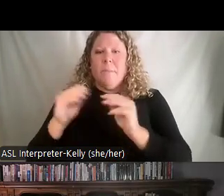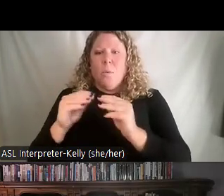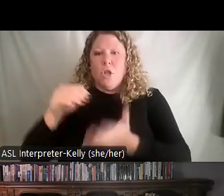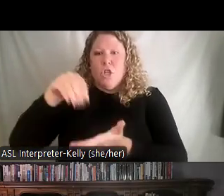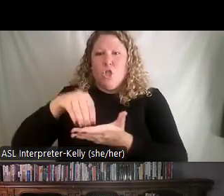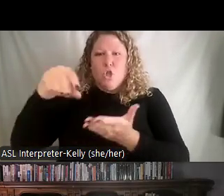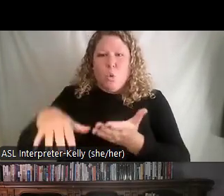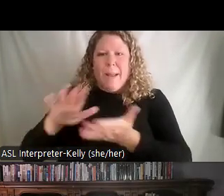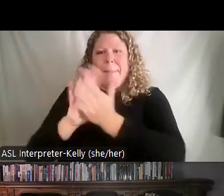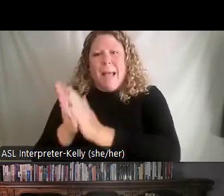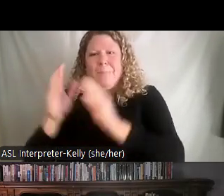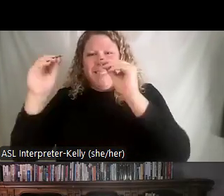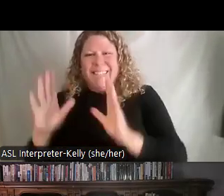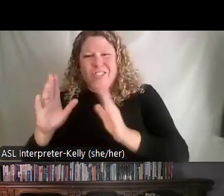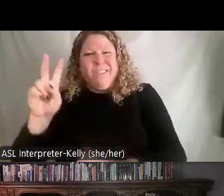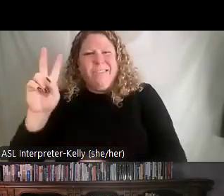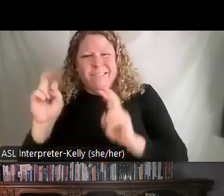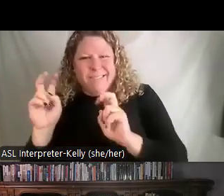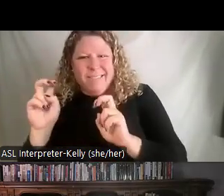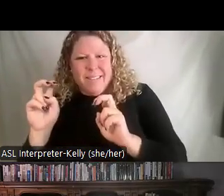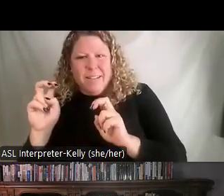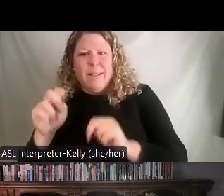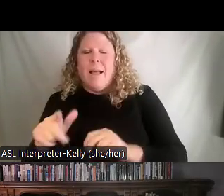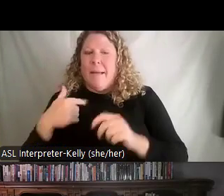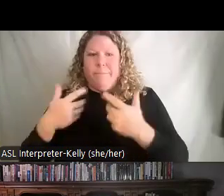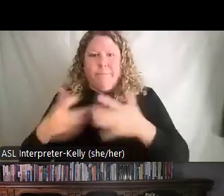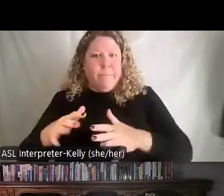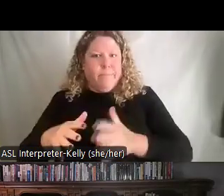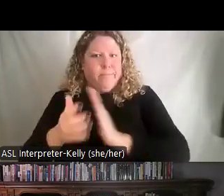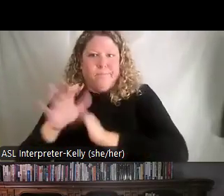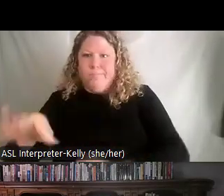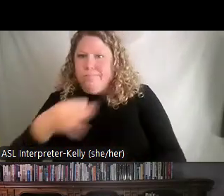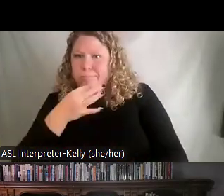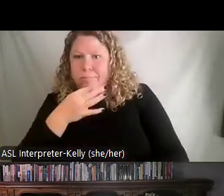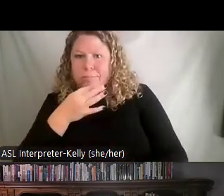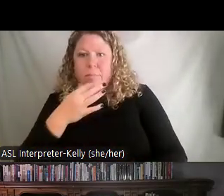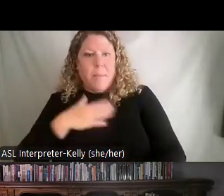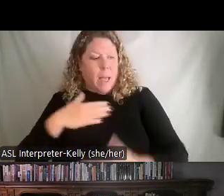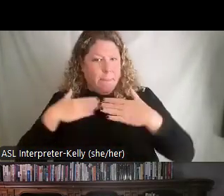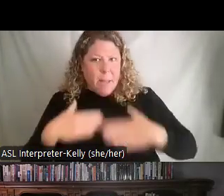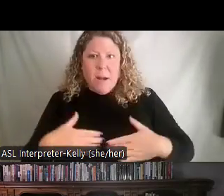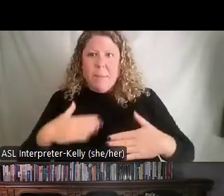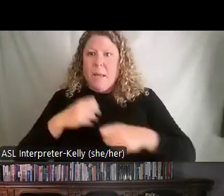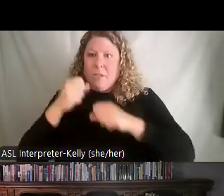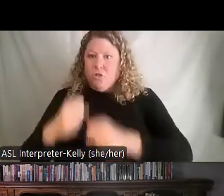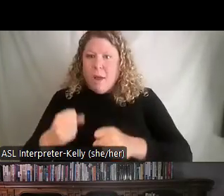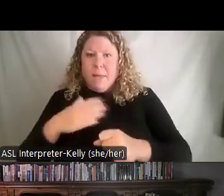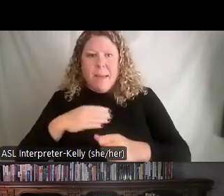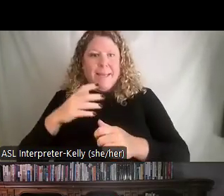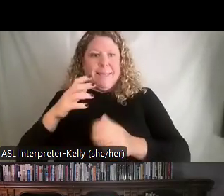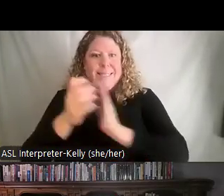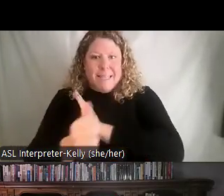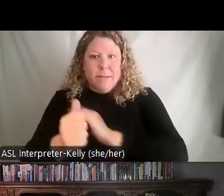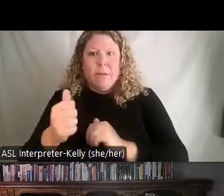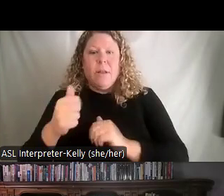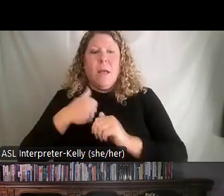becomes the master. It's where they have learned that, hey, for my body, for my strength, my skills, kicking this way or